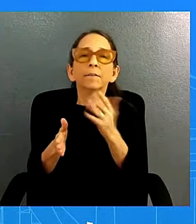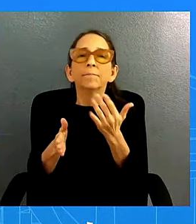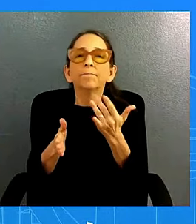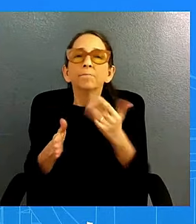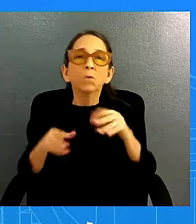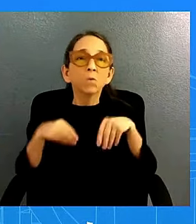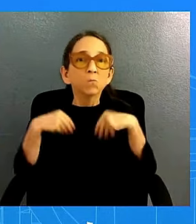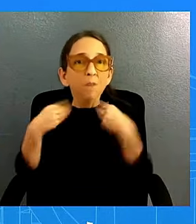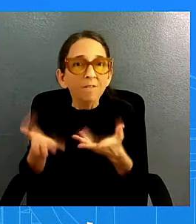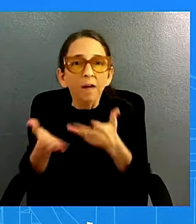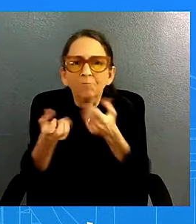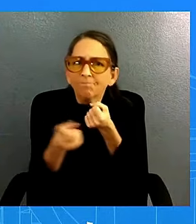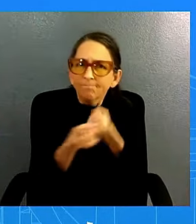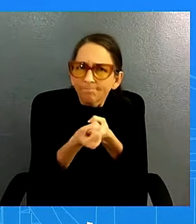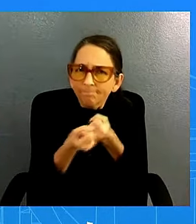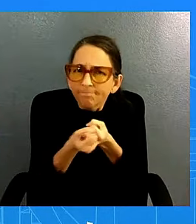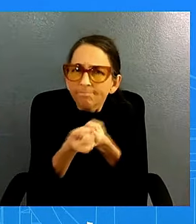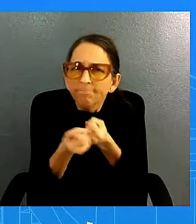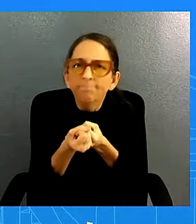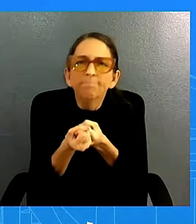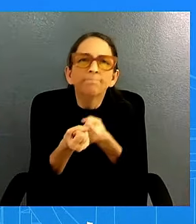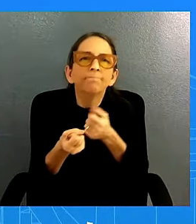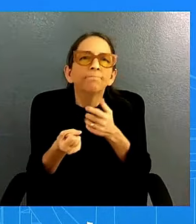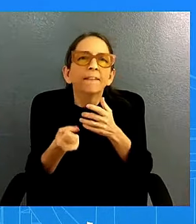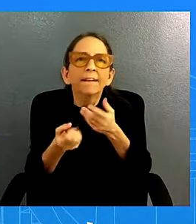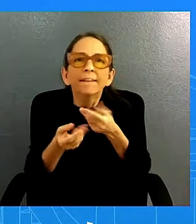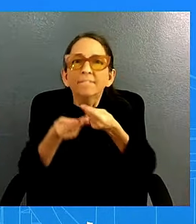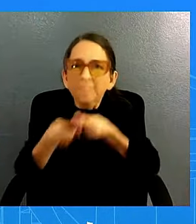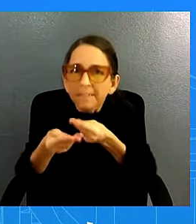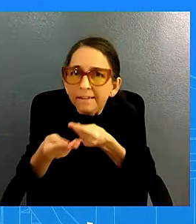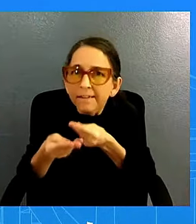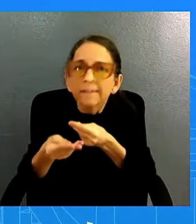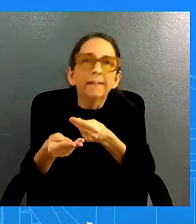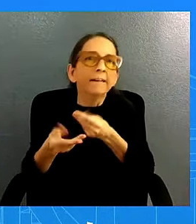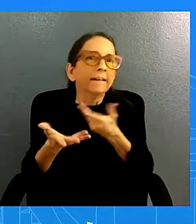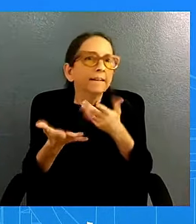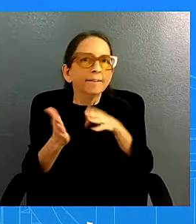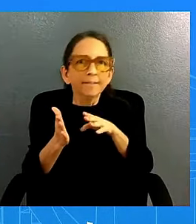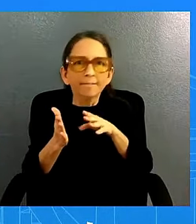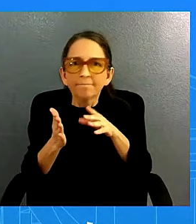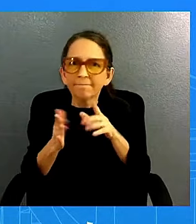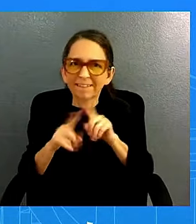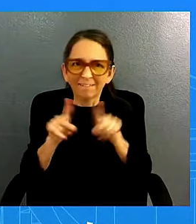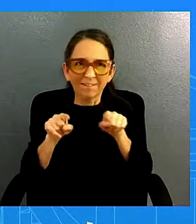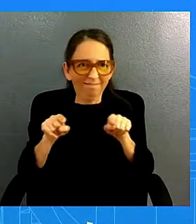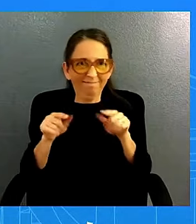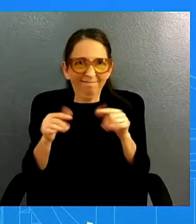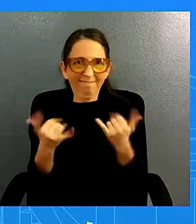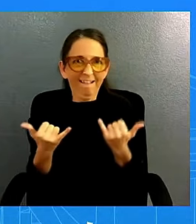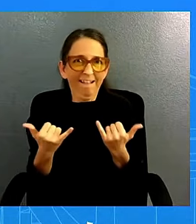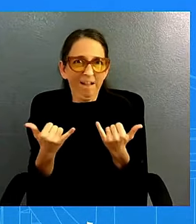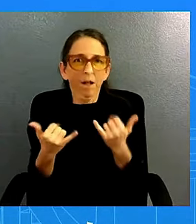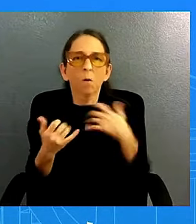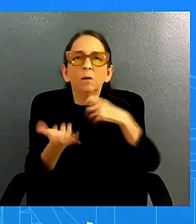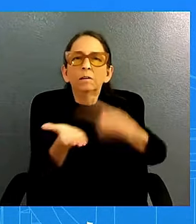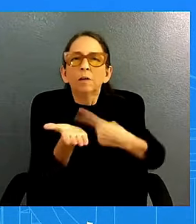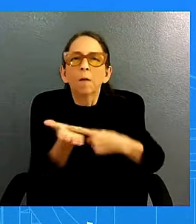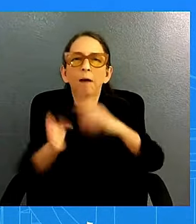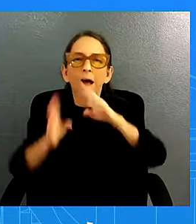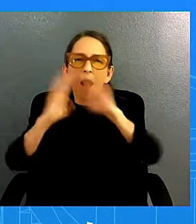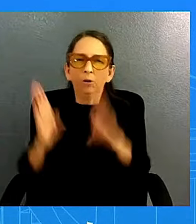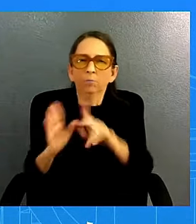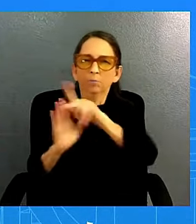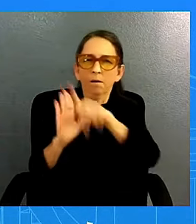in a way that they don't right now we could spend a lot more time talking about housing policy but you can you can find it out there i think addressing that